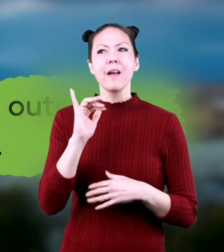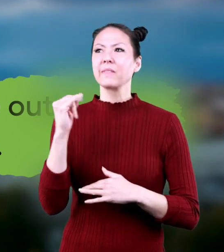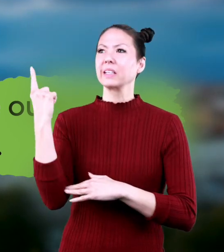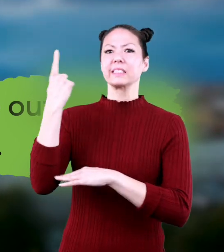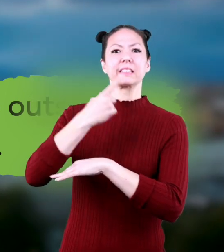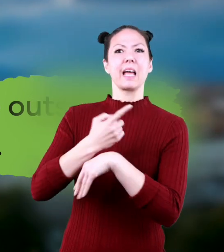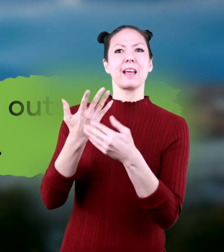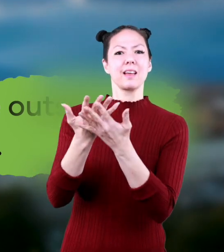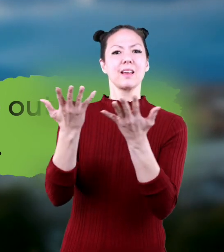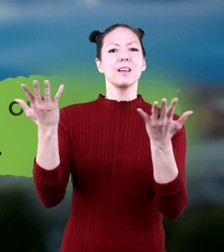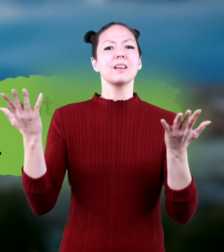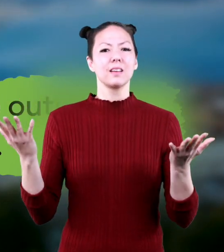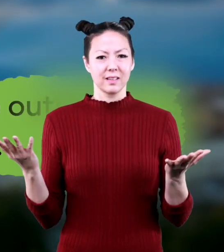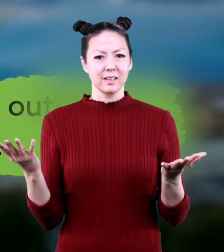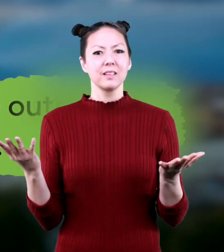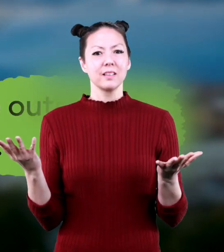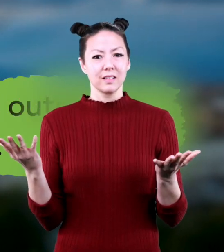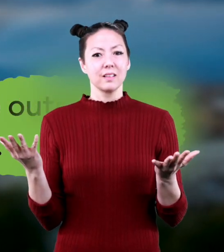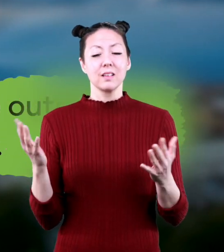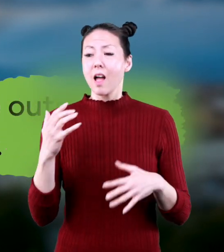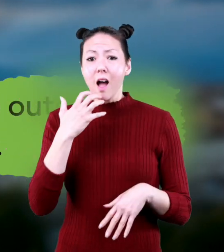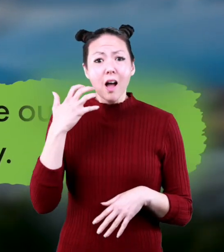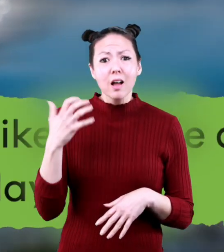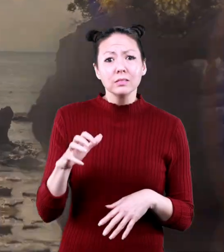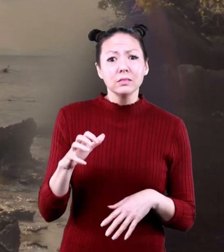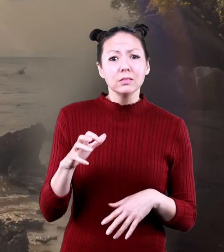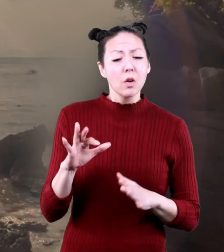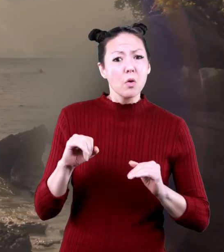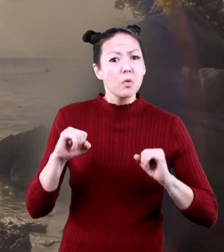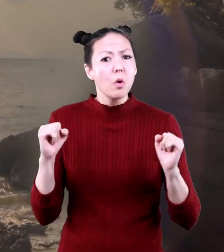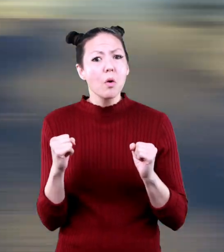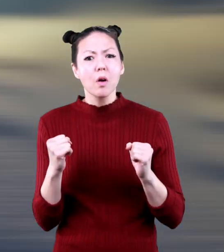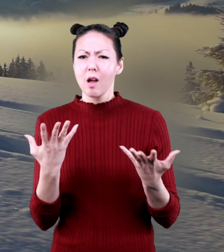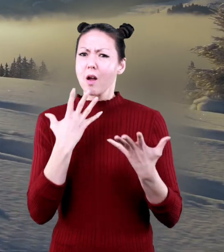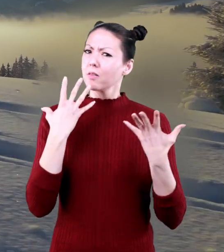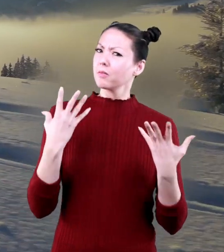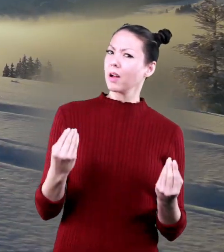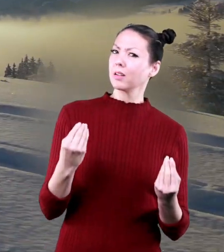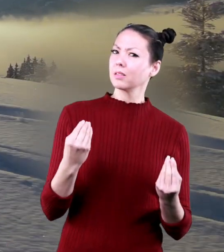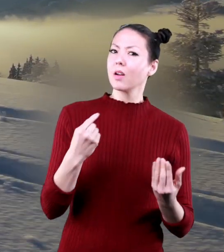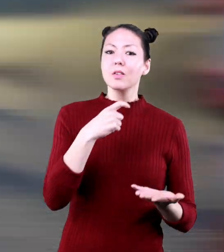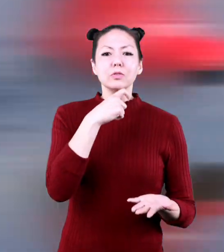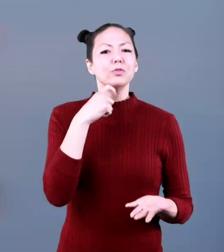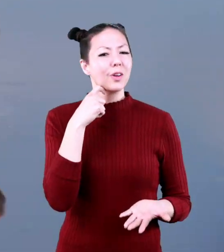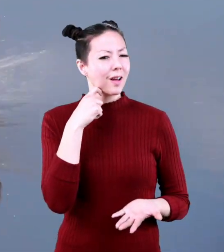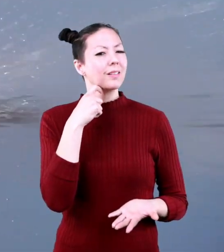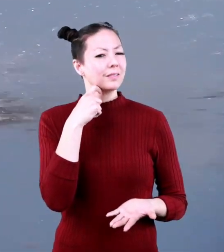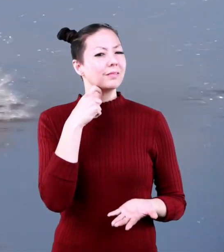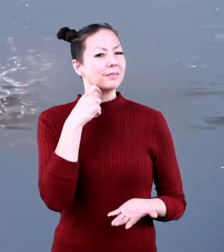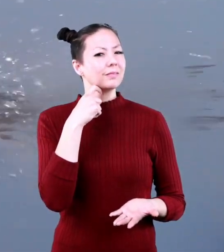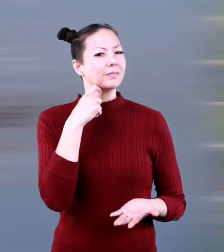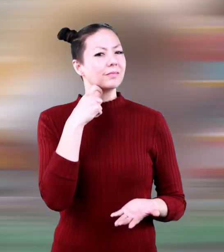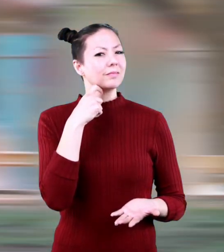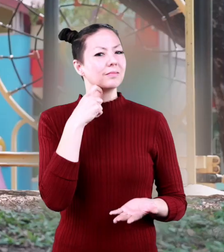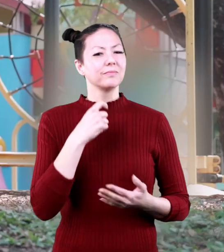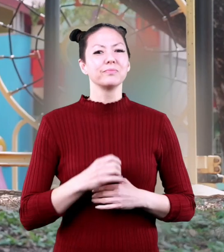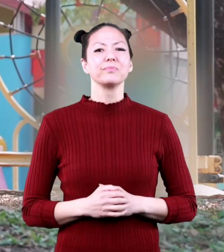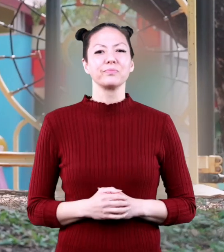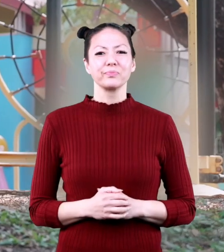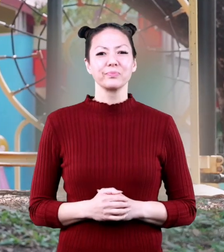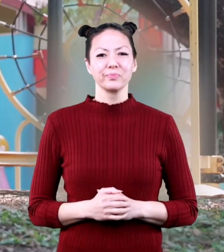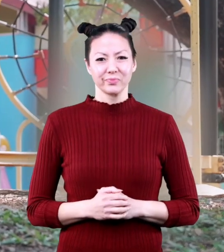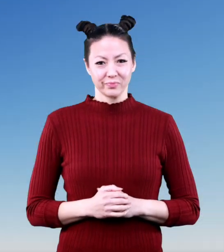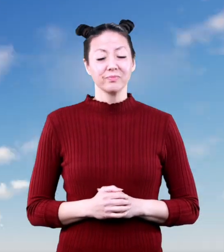at any given time of day. It can be hot or cold, wet or